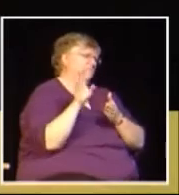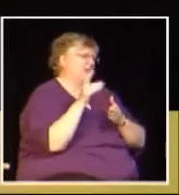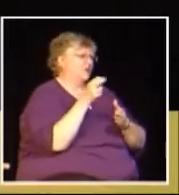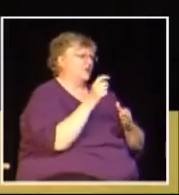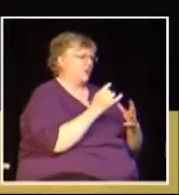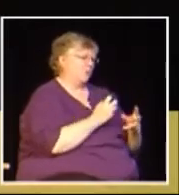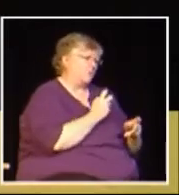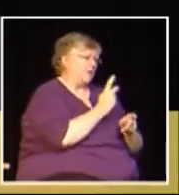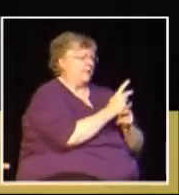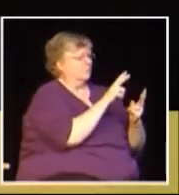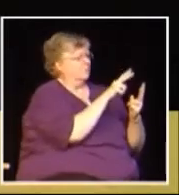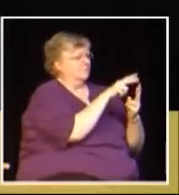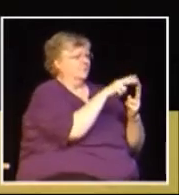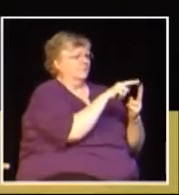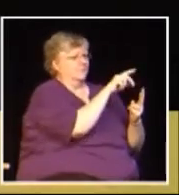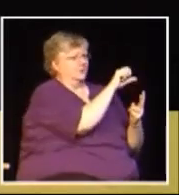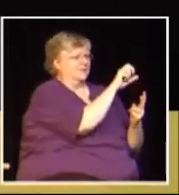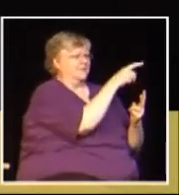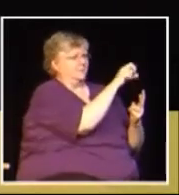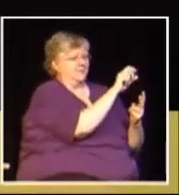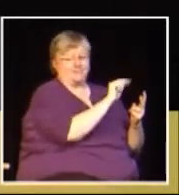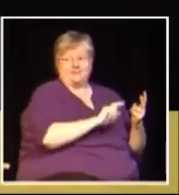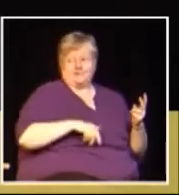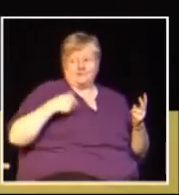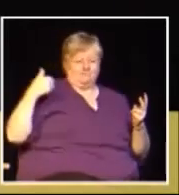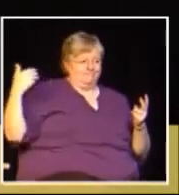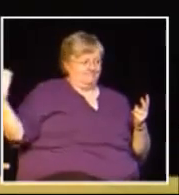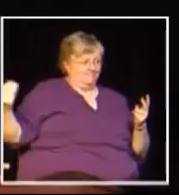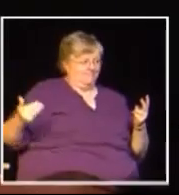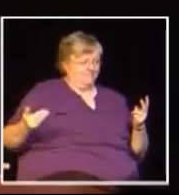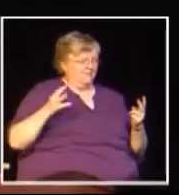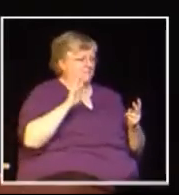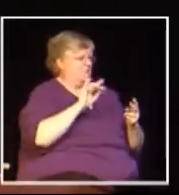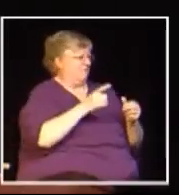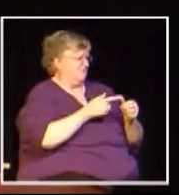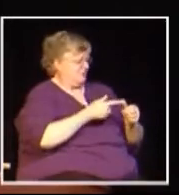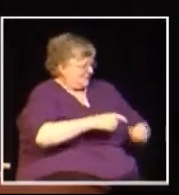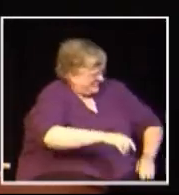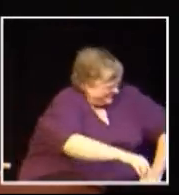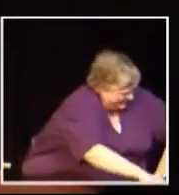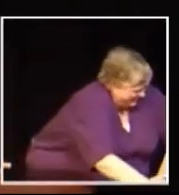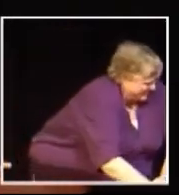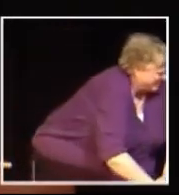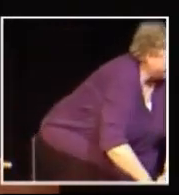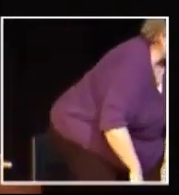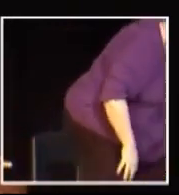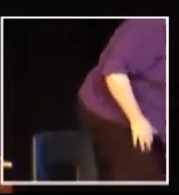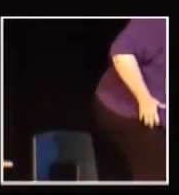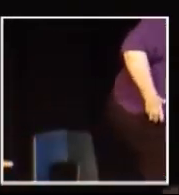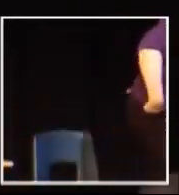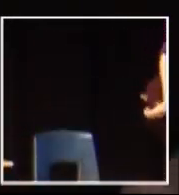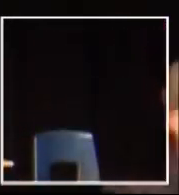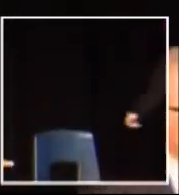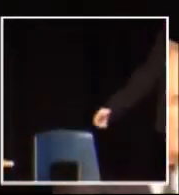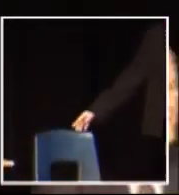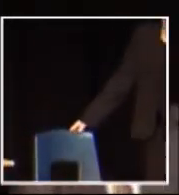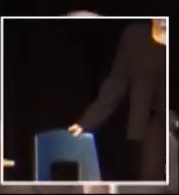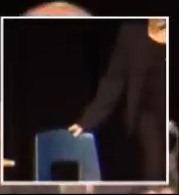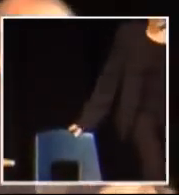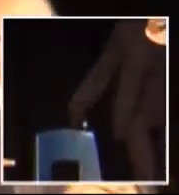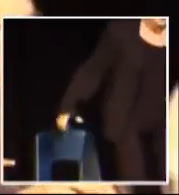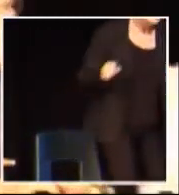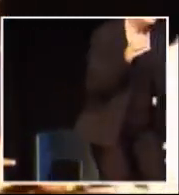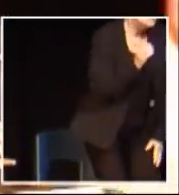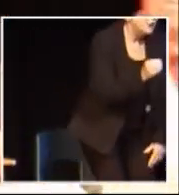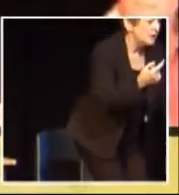side to start off with their 10 minutes and I believe Bill, are you going to be? So Bill Van Der Zem will be the first speaker.